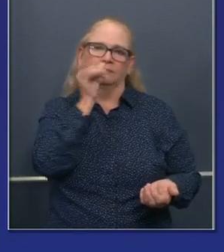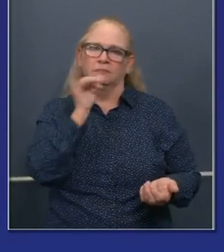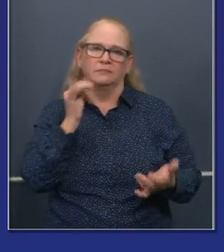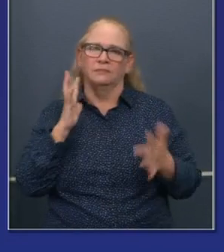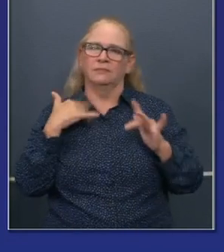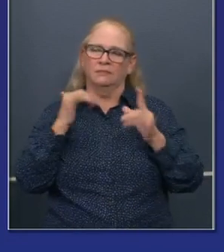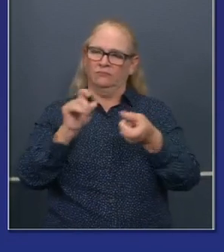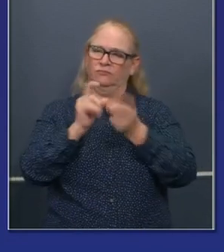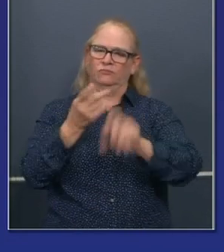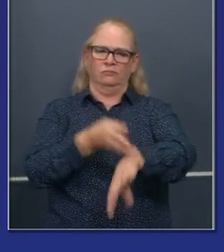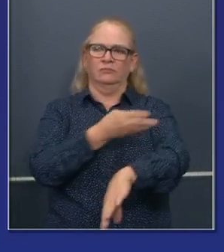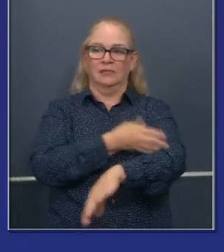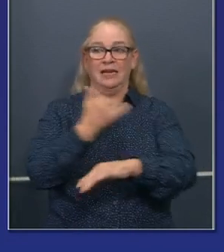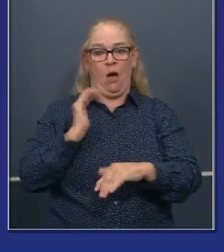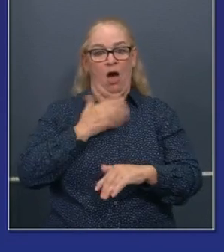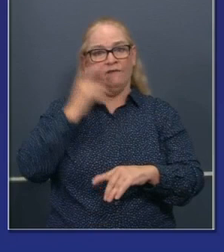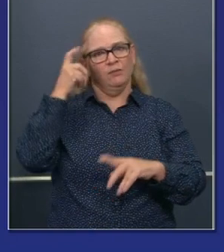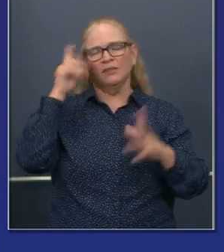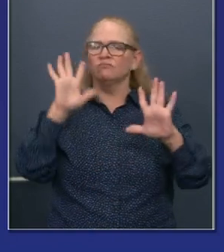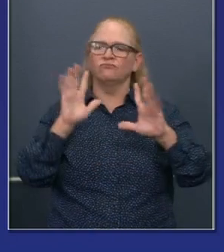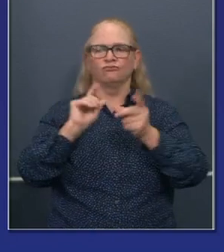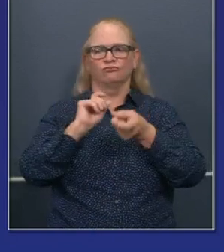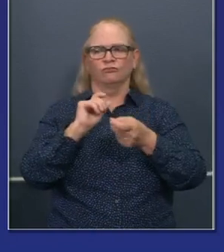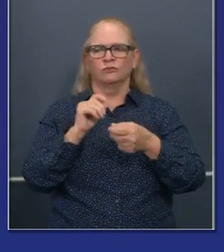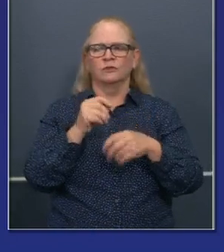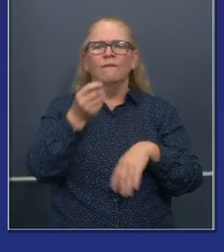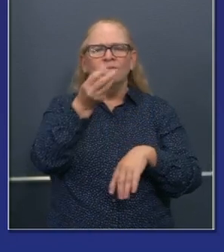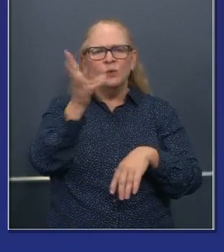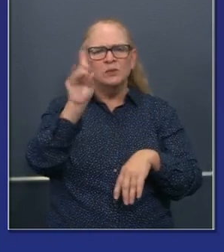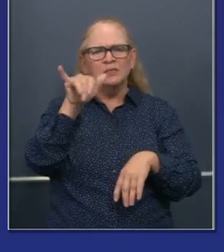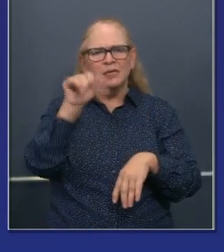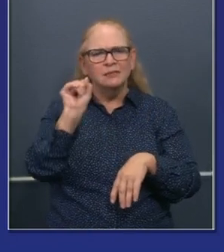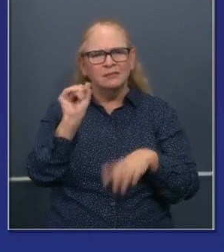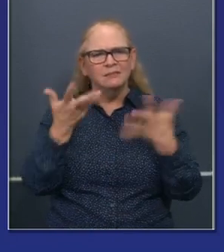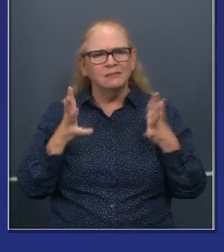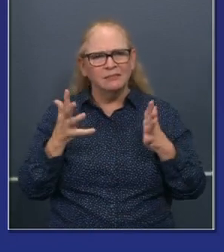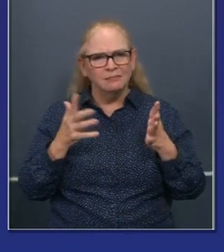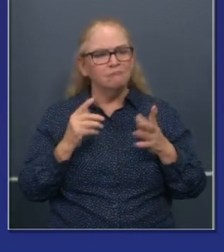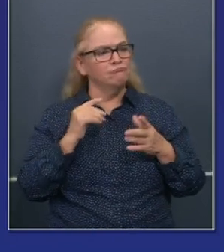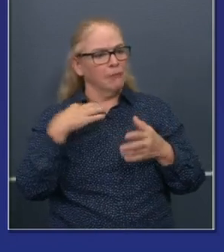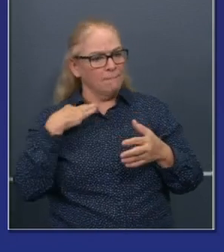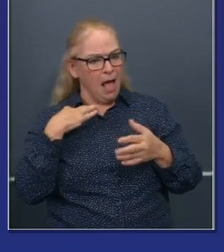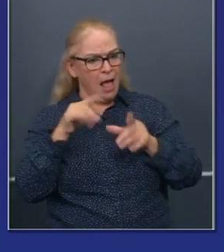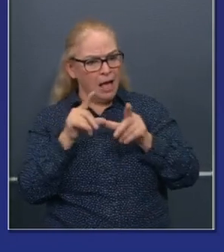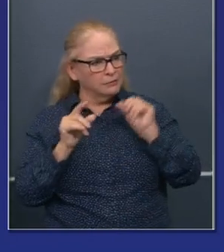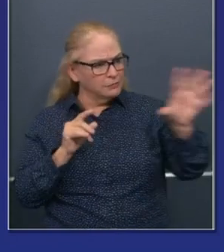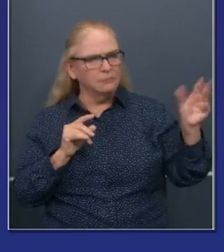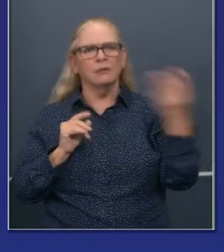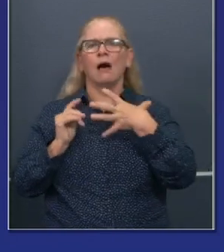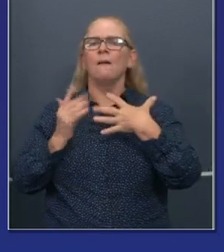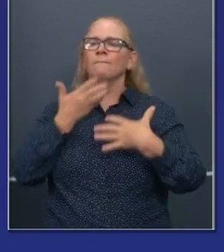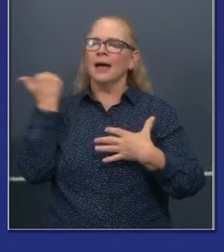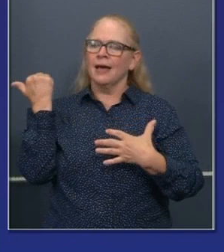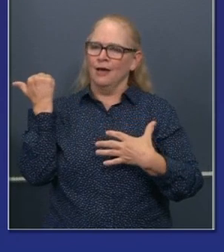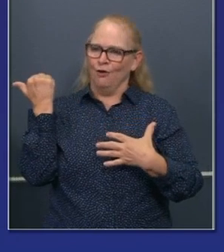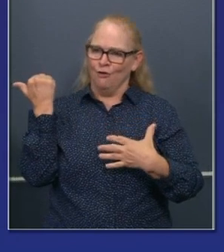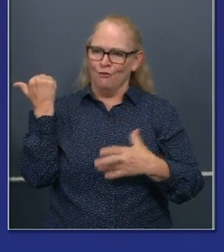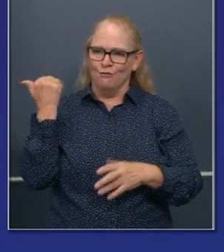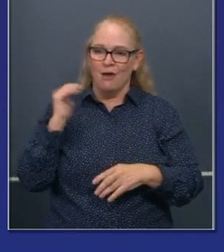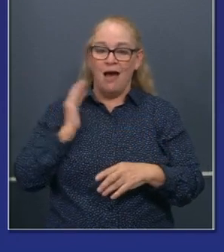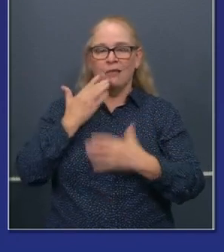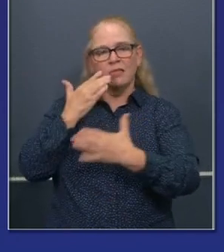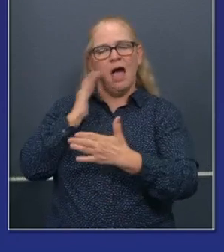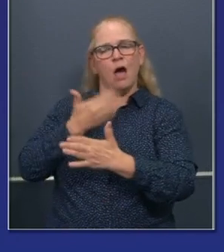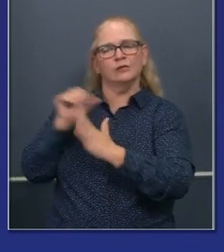uh, that those weeks become days. And I want to just thank Alex Padilla, the Secretary of State. He's done an amazing job in the last few years reducing that time.